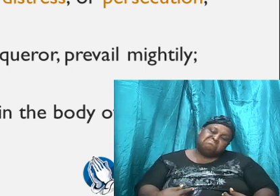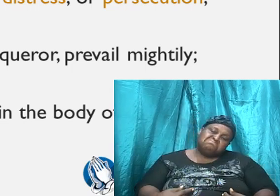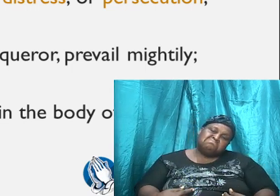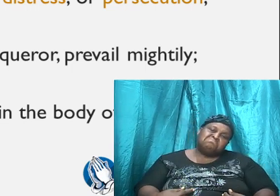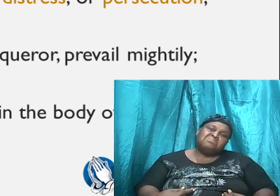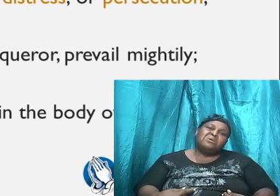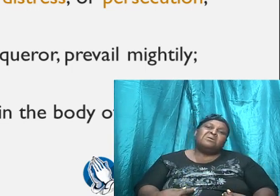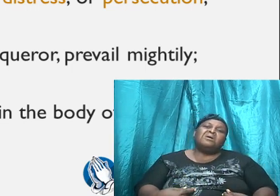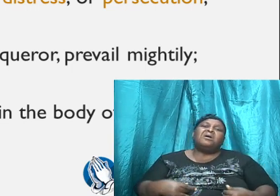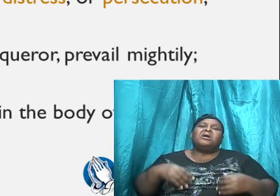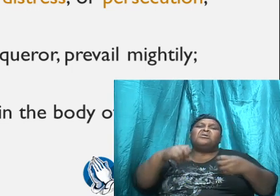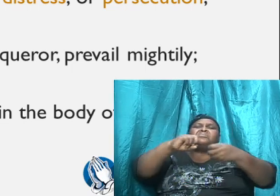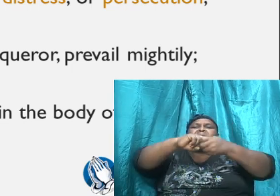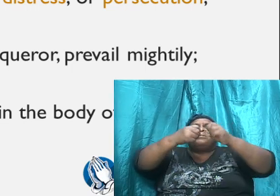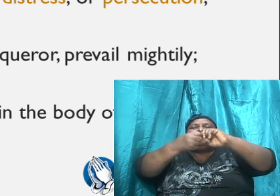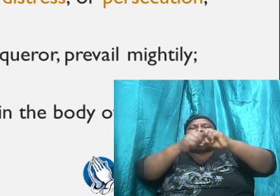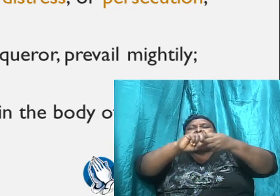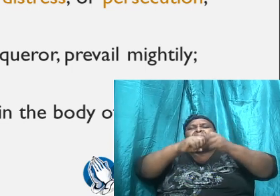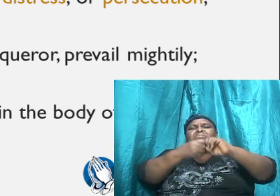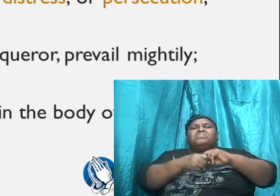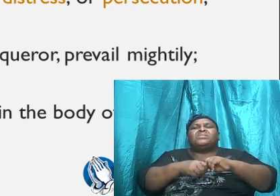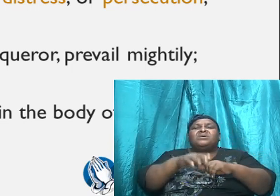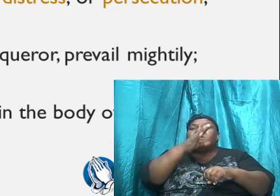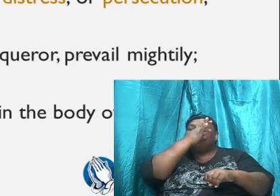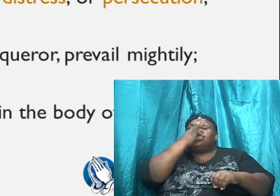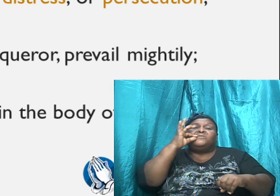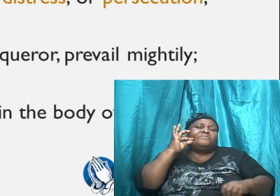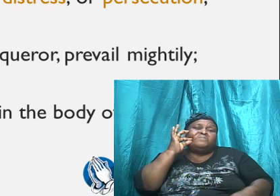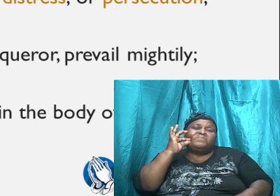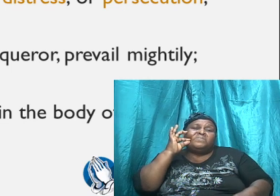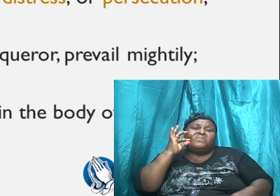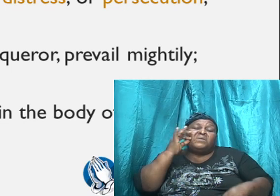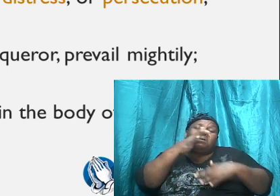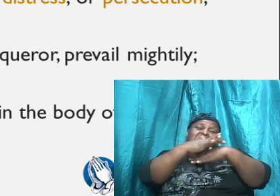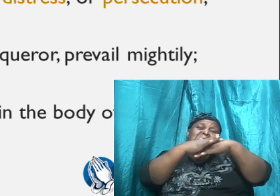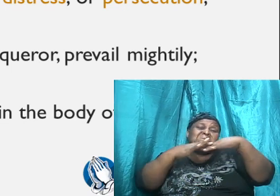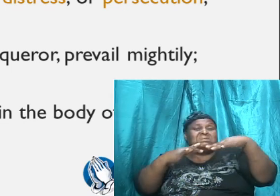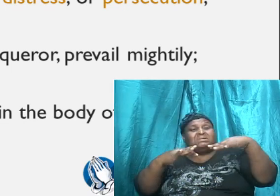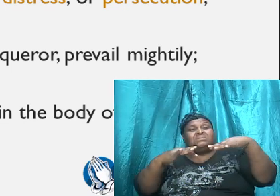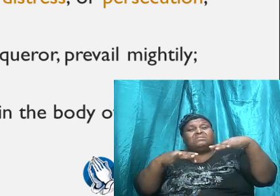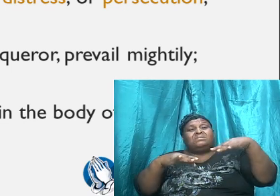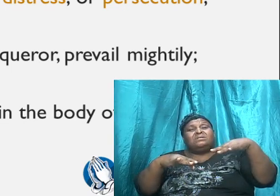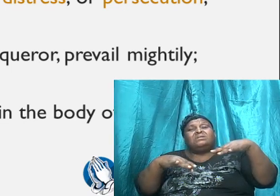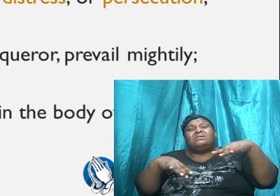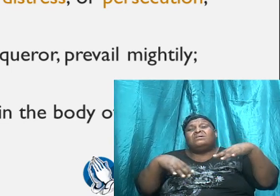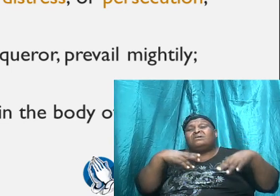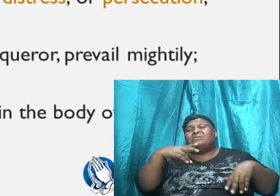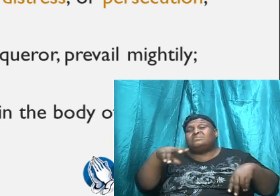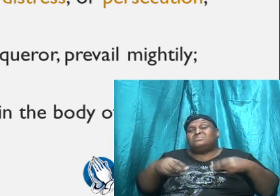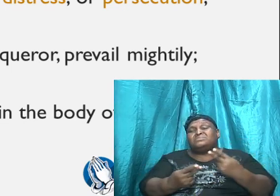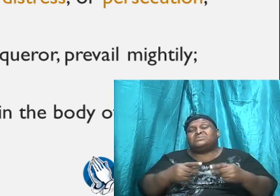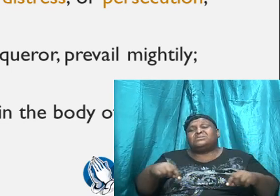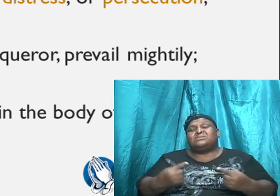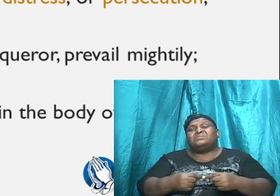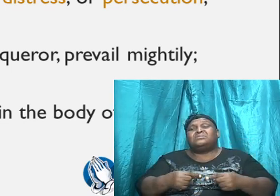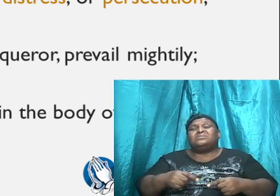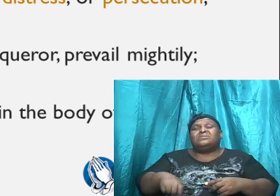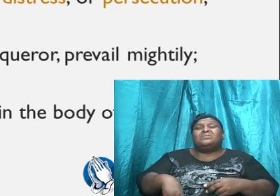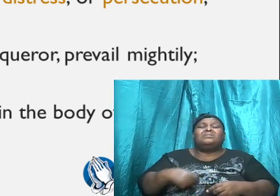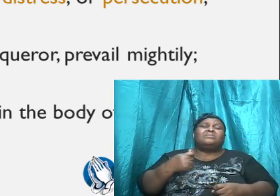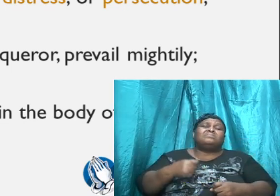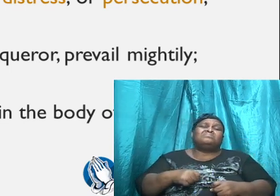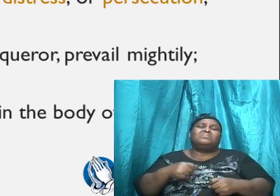or persecution, or famine, or nakedness, or peril, or sword,